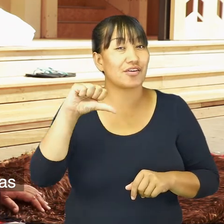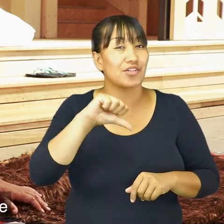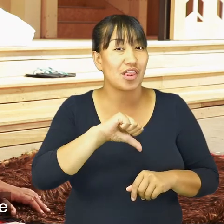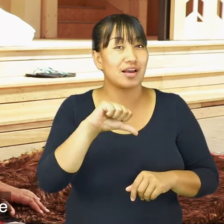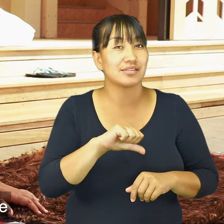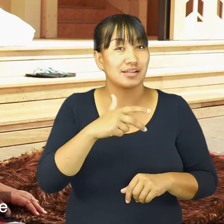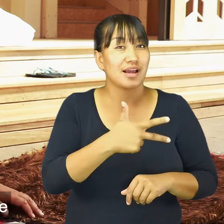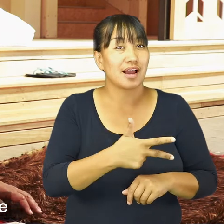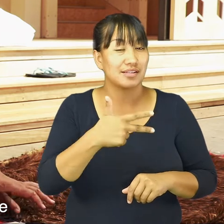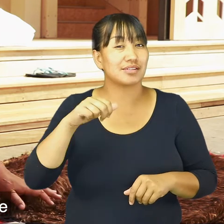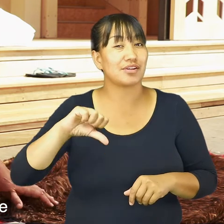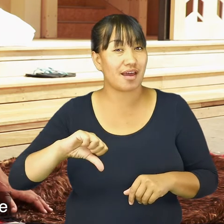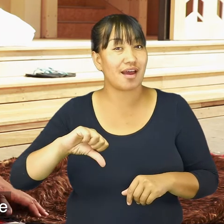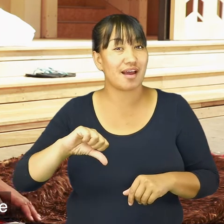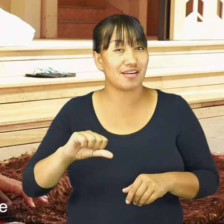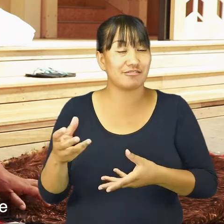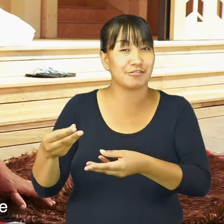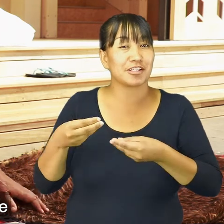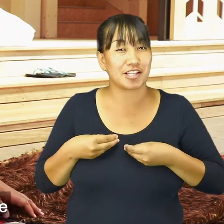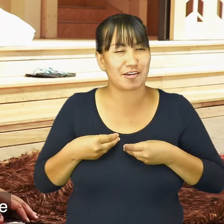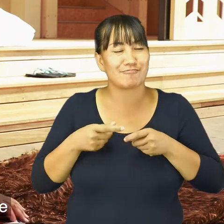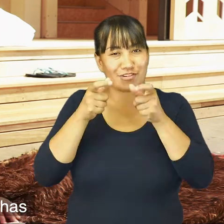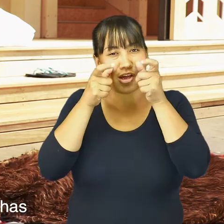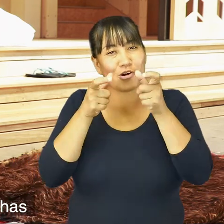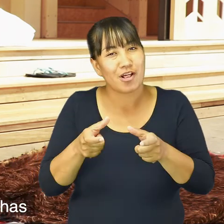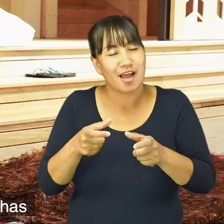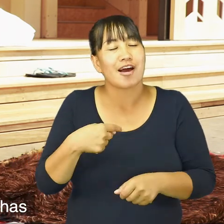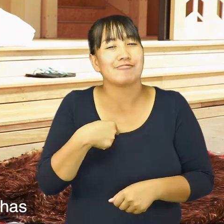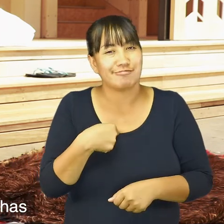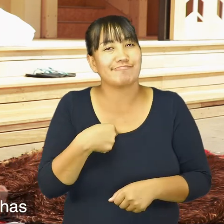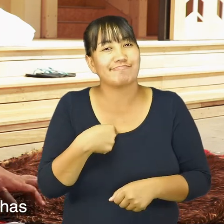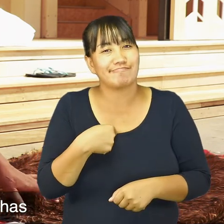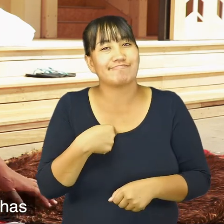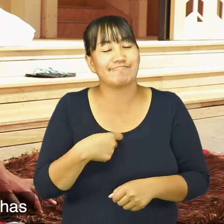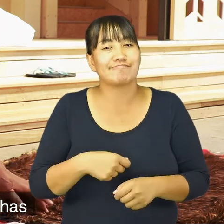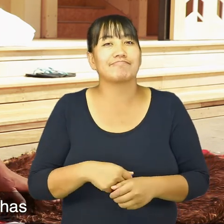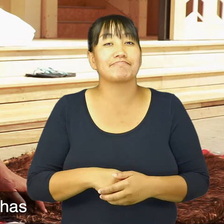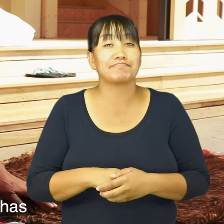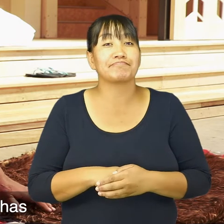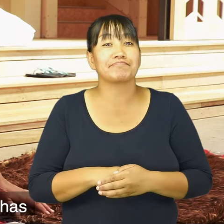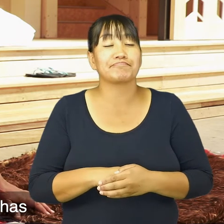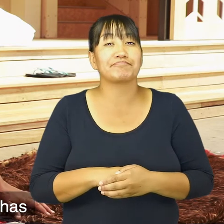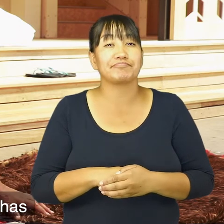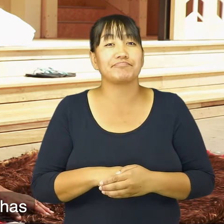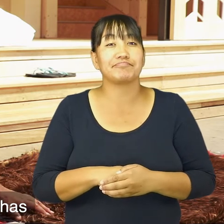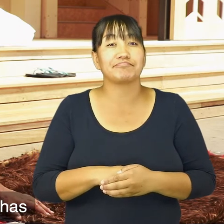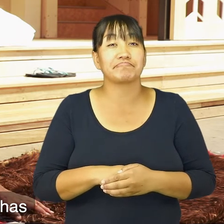take care of when I returned home from LA in 1989.